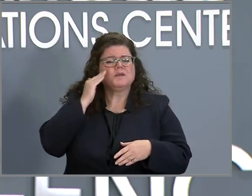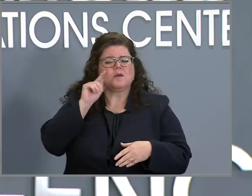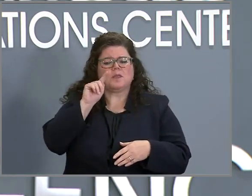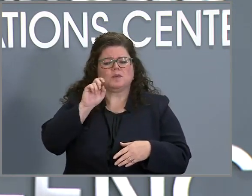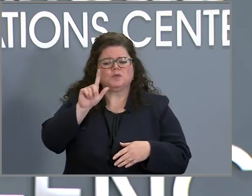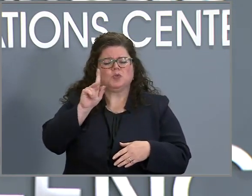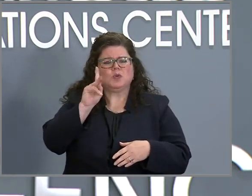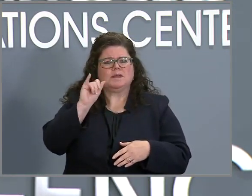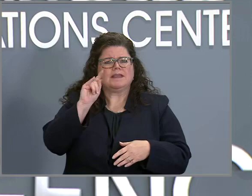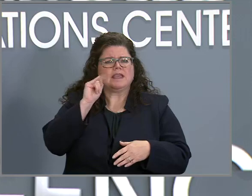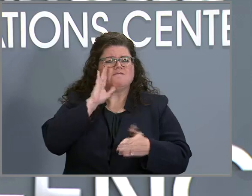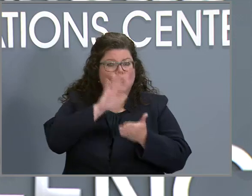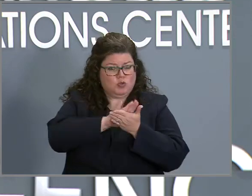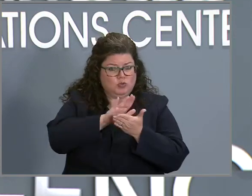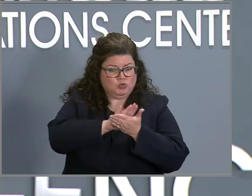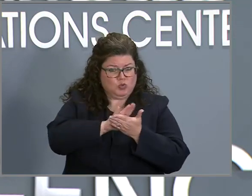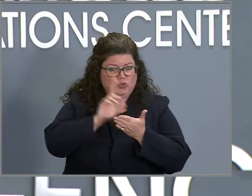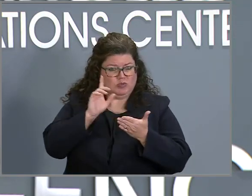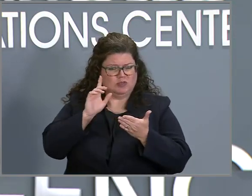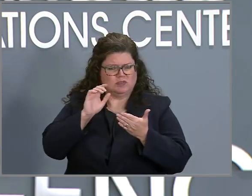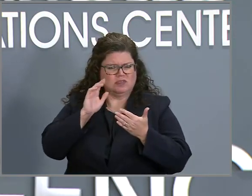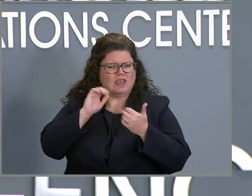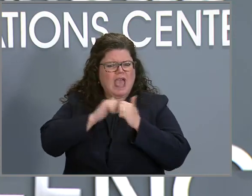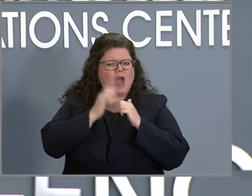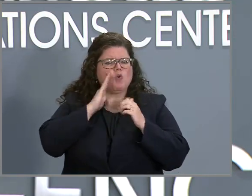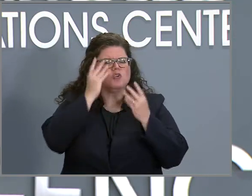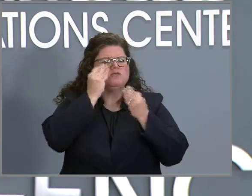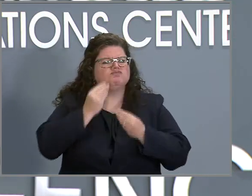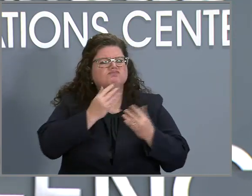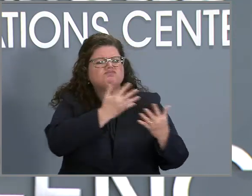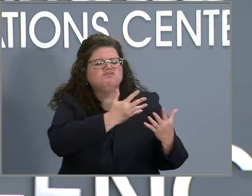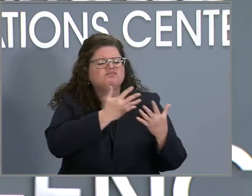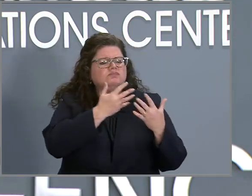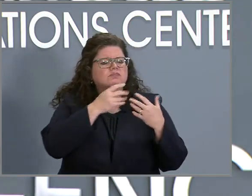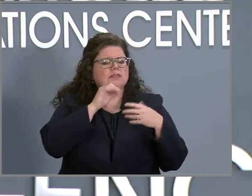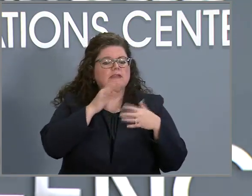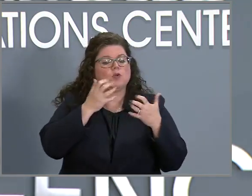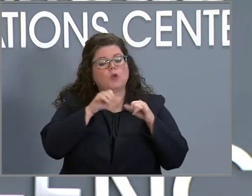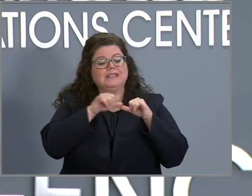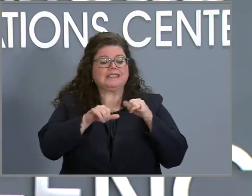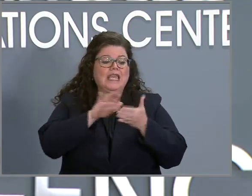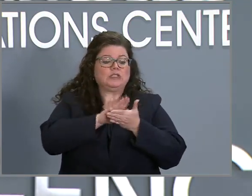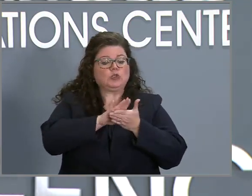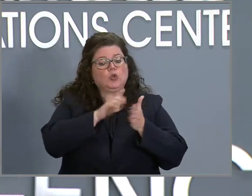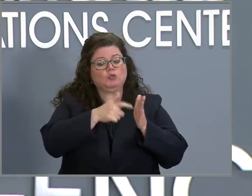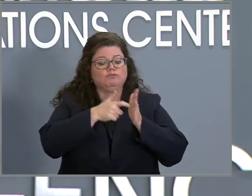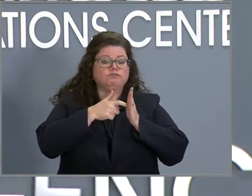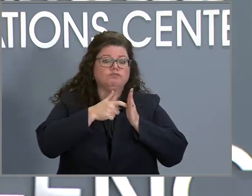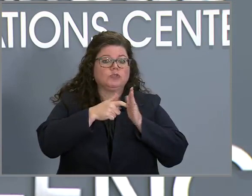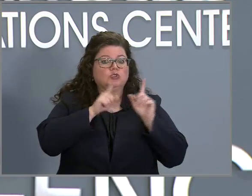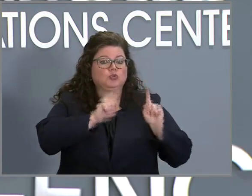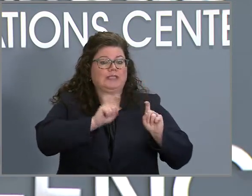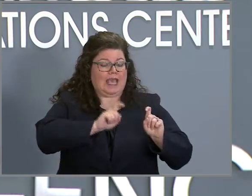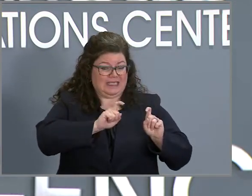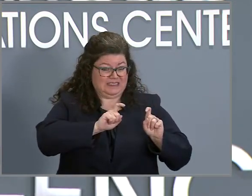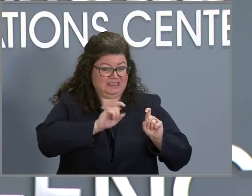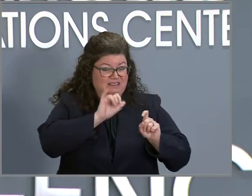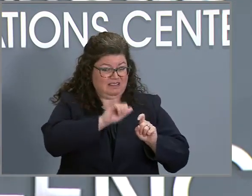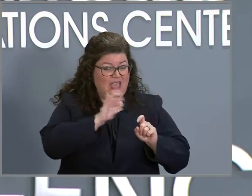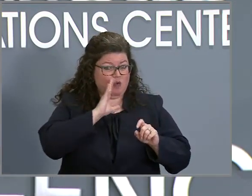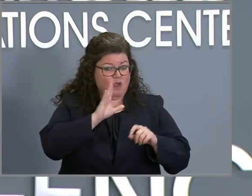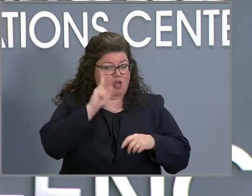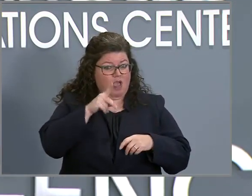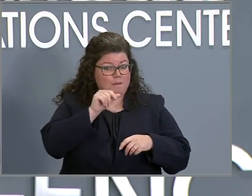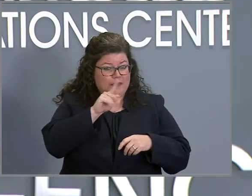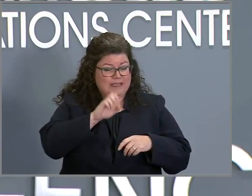you know, to include like a test to stay option? Thanks for the question. So, um, we are